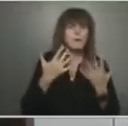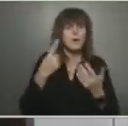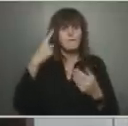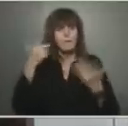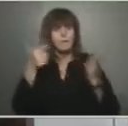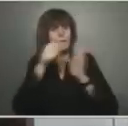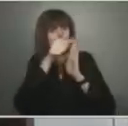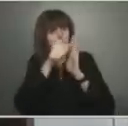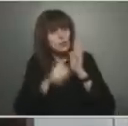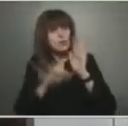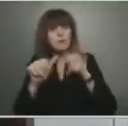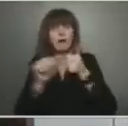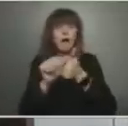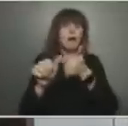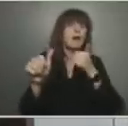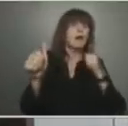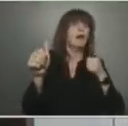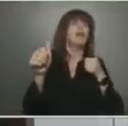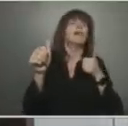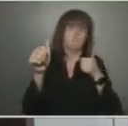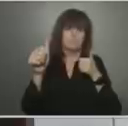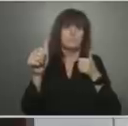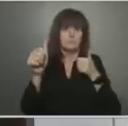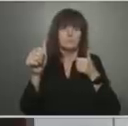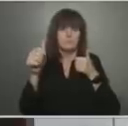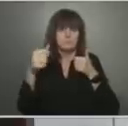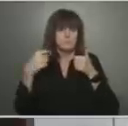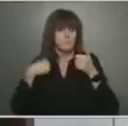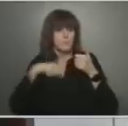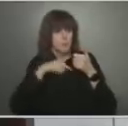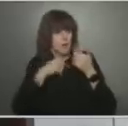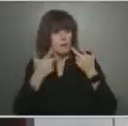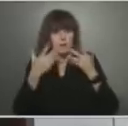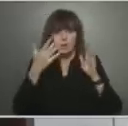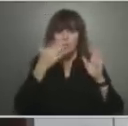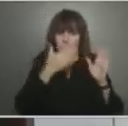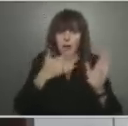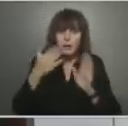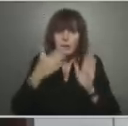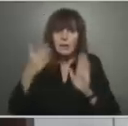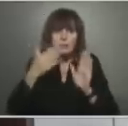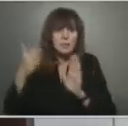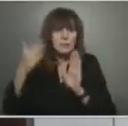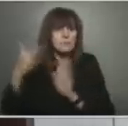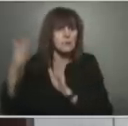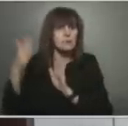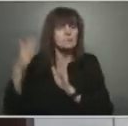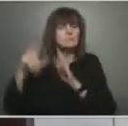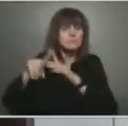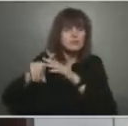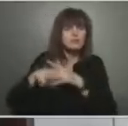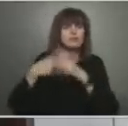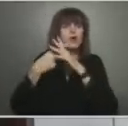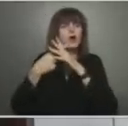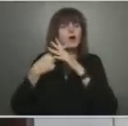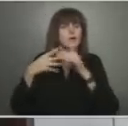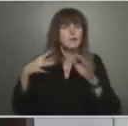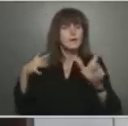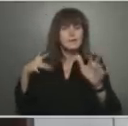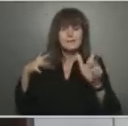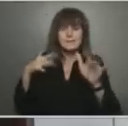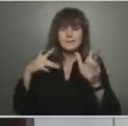intend to take a phased approach to resuming some health services that were paused when the directive was put in place.